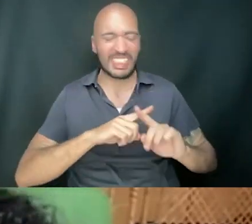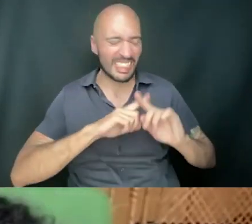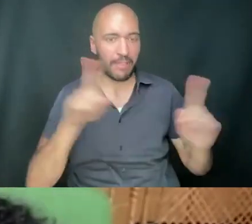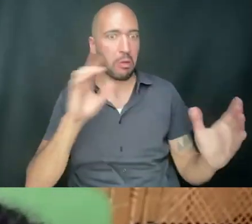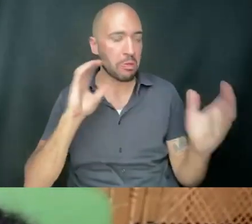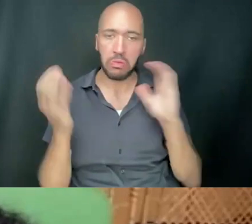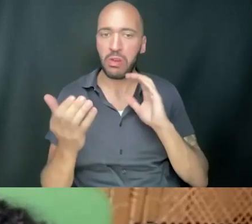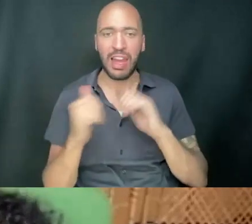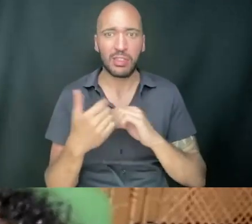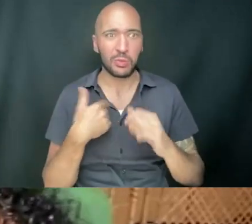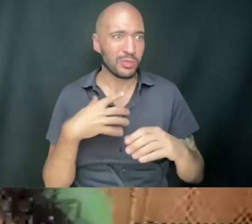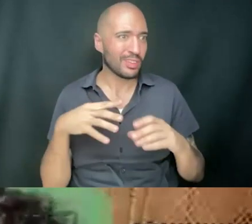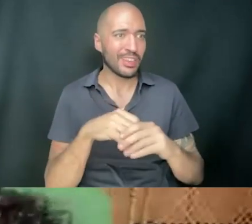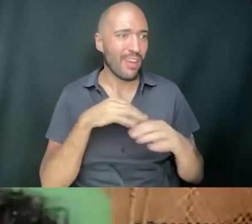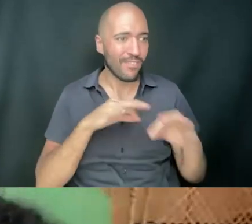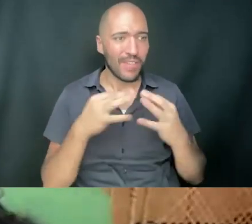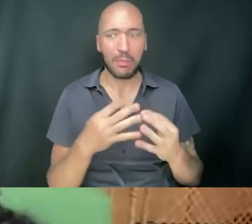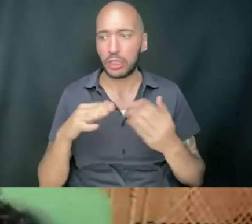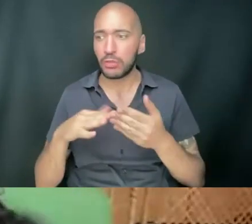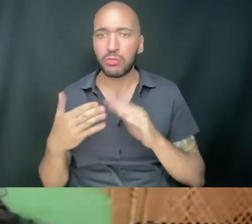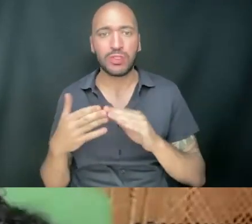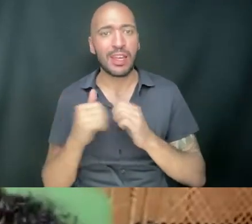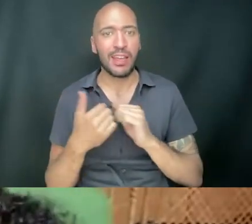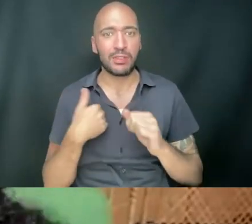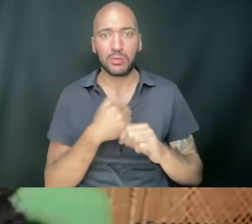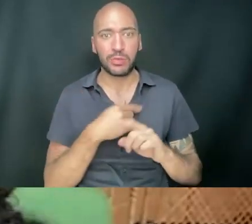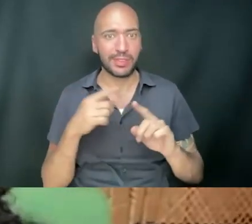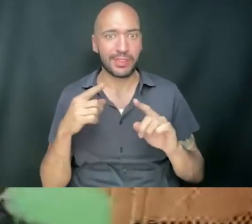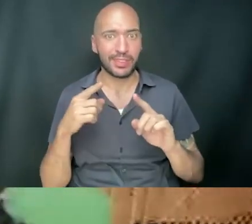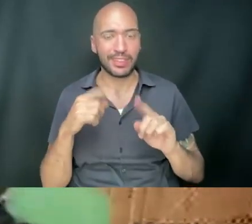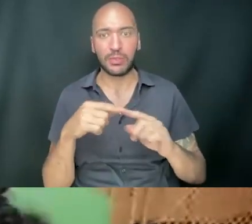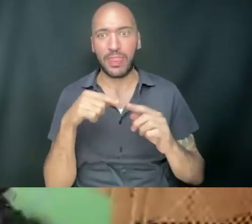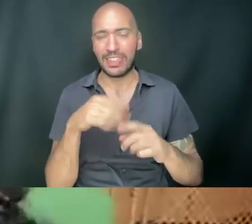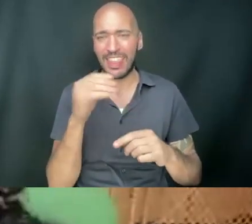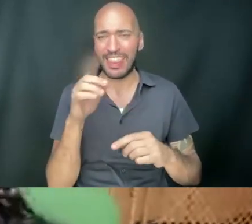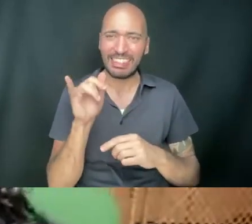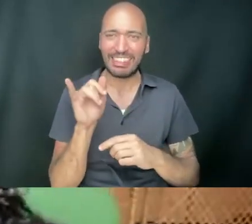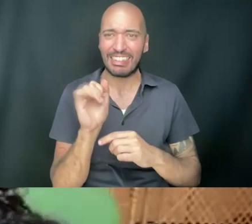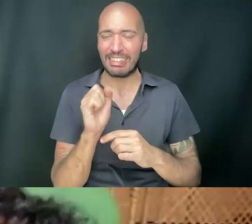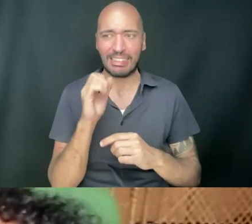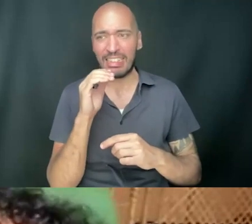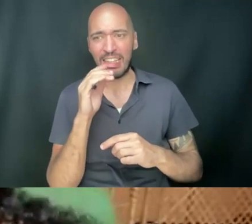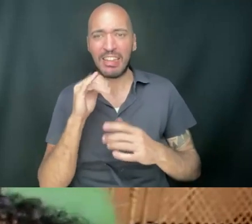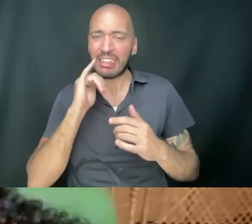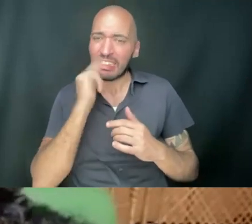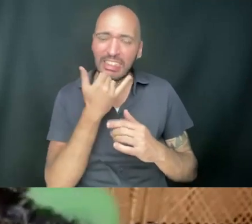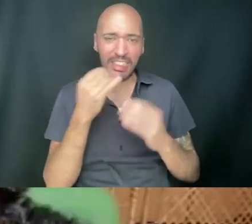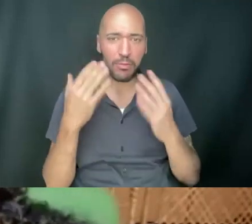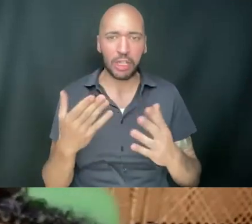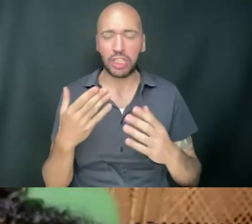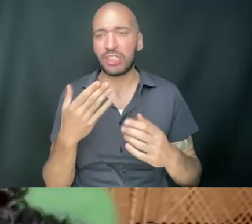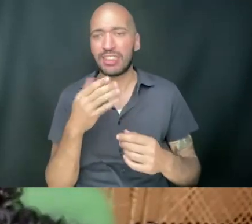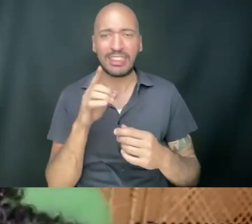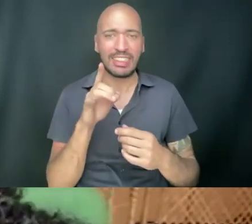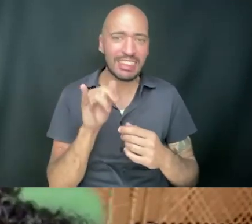How do we step into our communities? How do we attend to this and to the disinformation and misinformation that people have been getting?